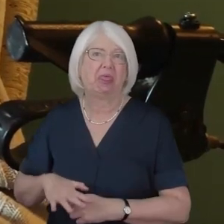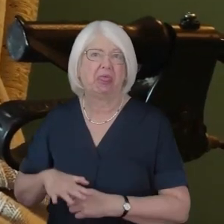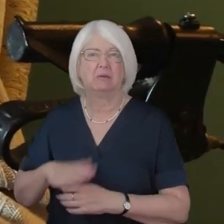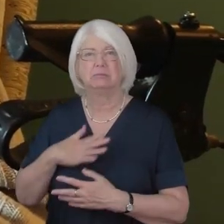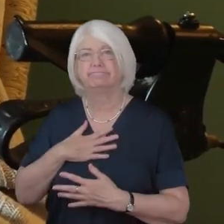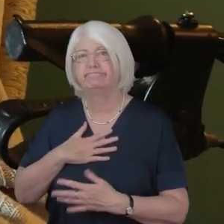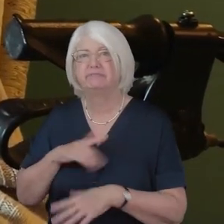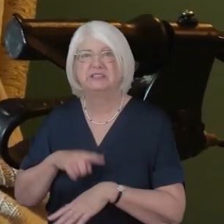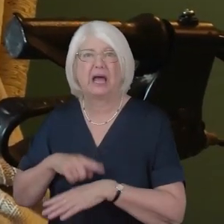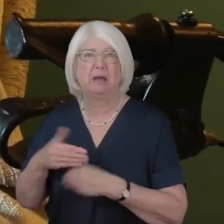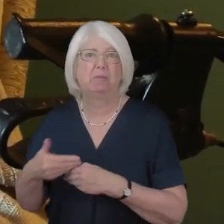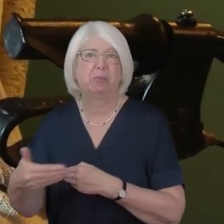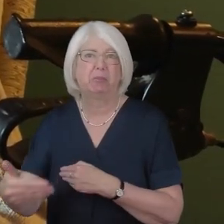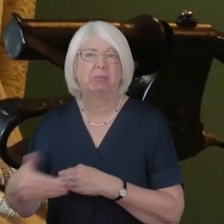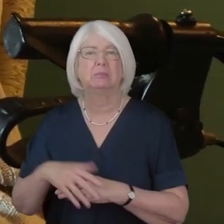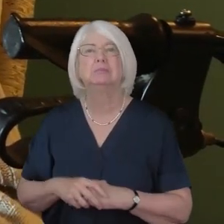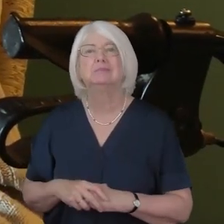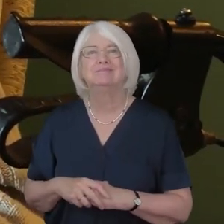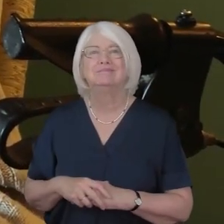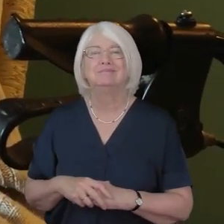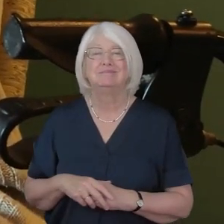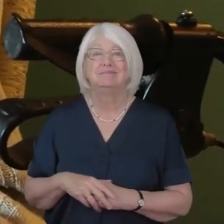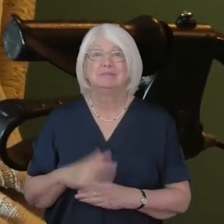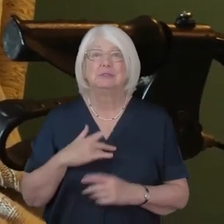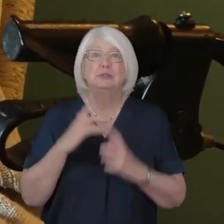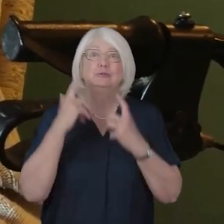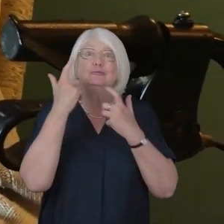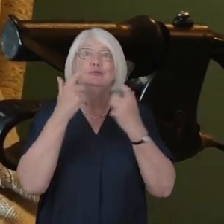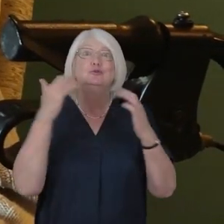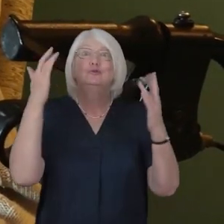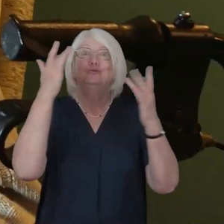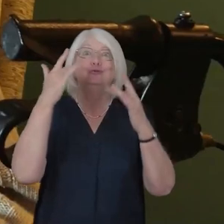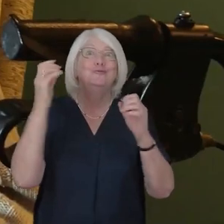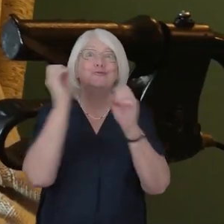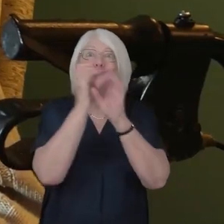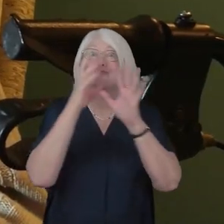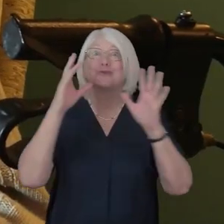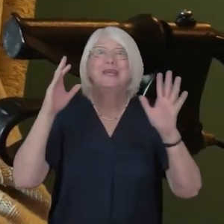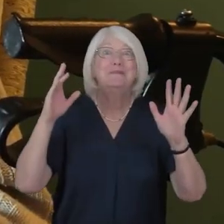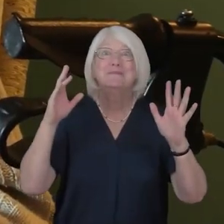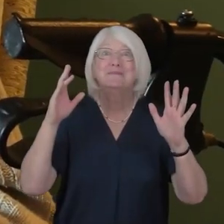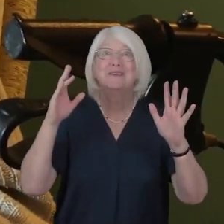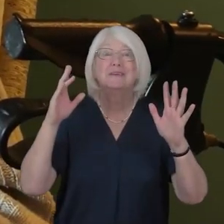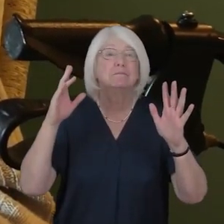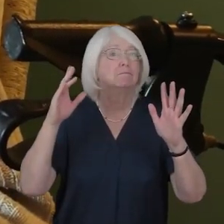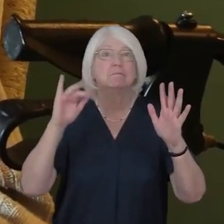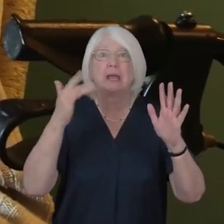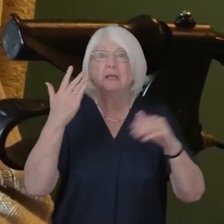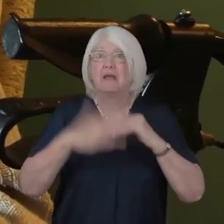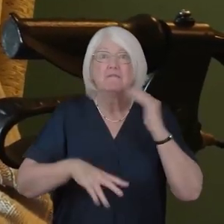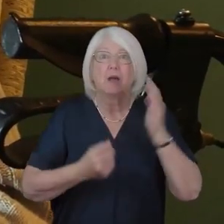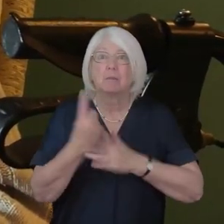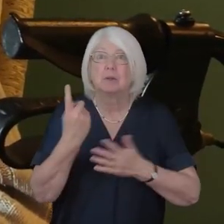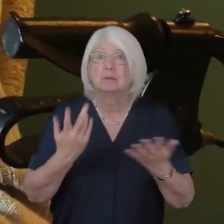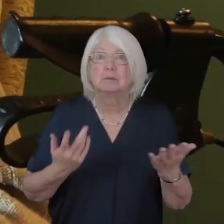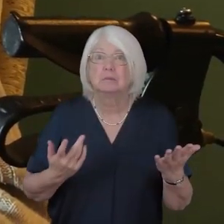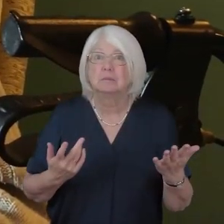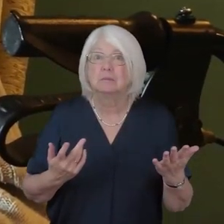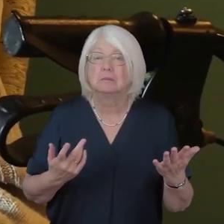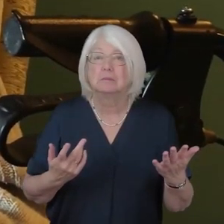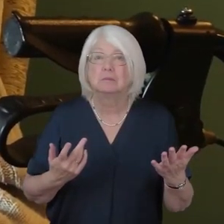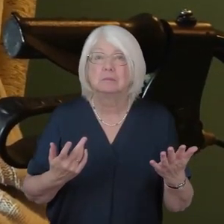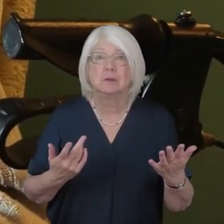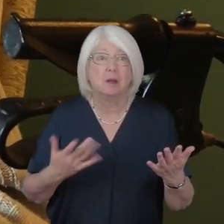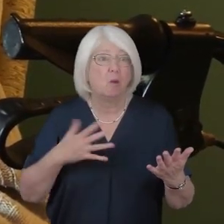Cherish no dreams For they may never be realised Strive for no